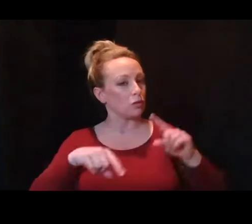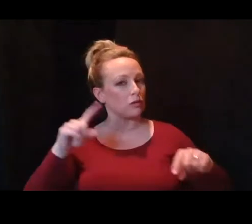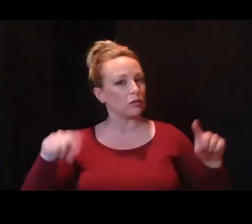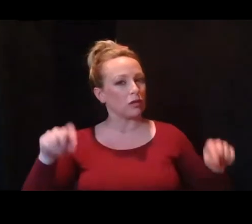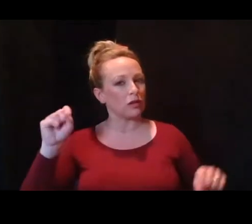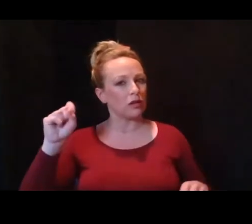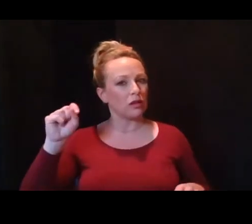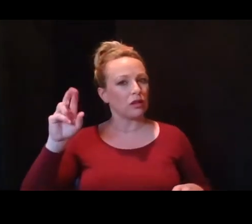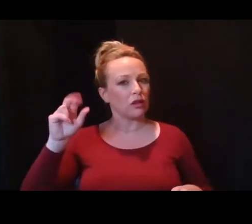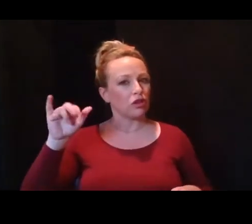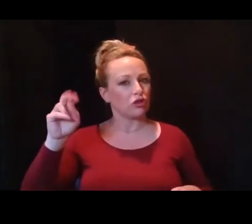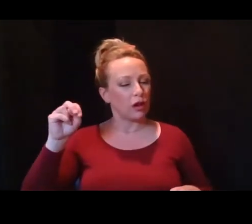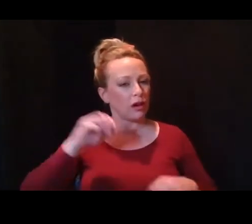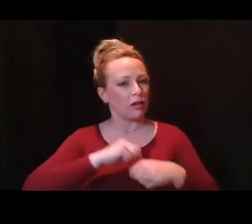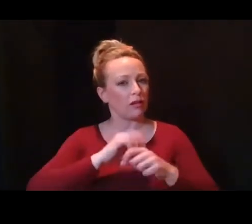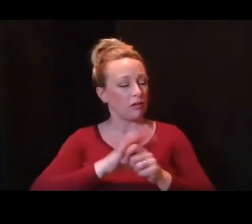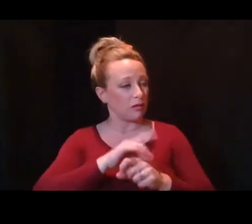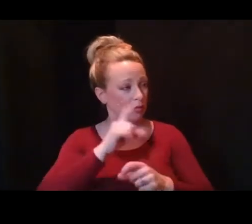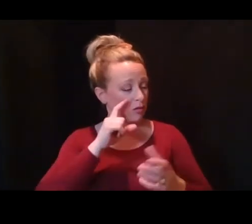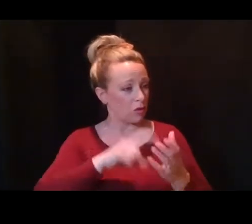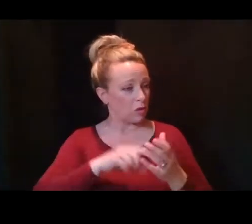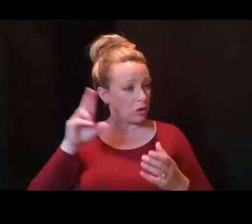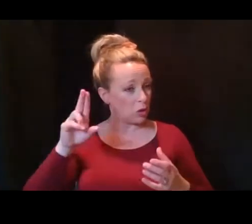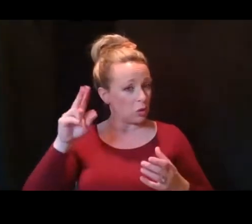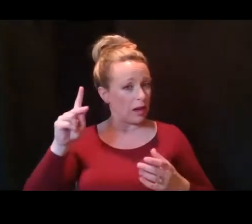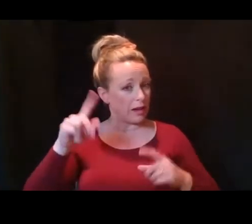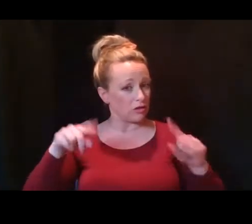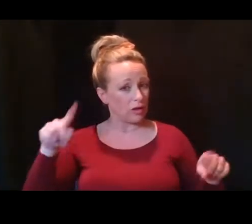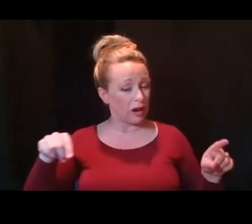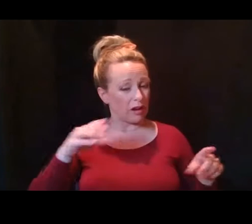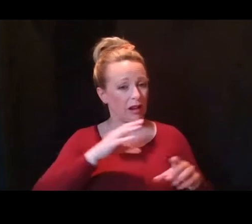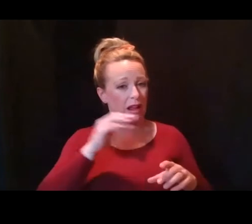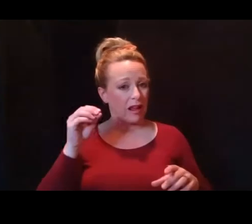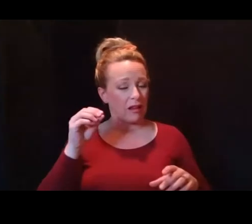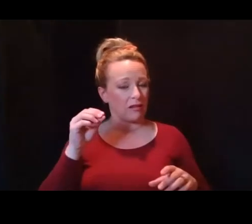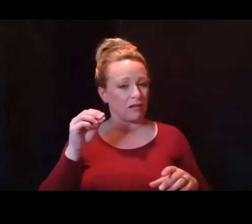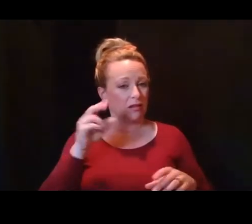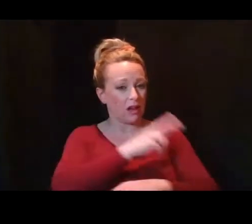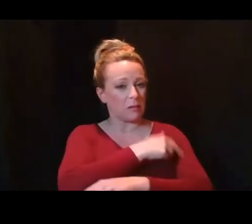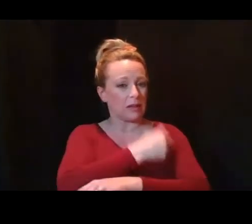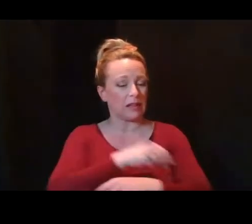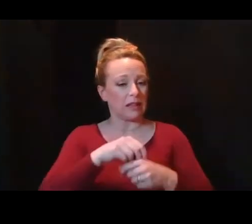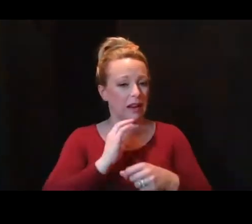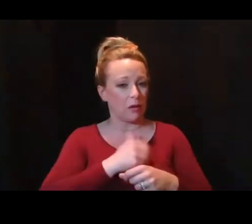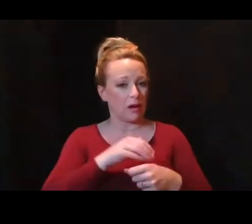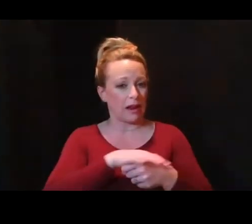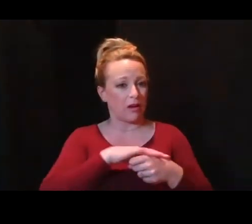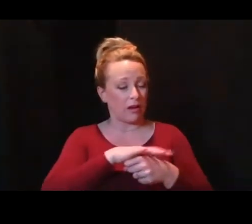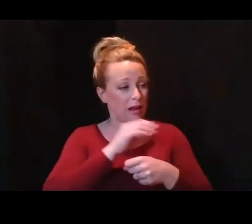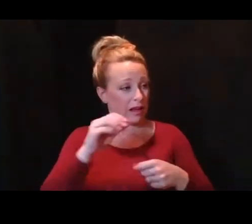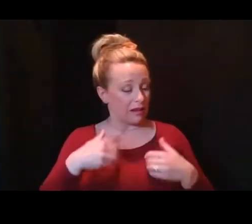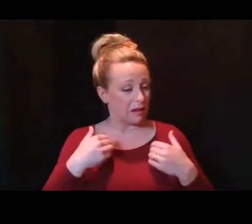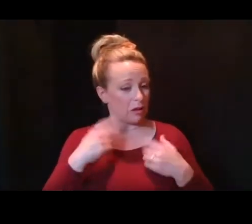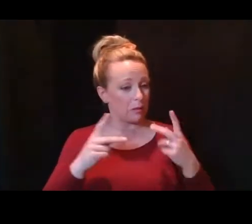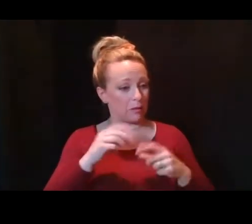relationship between the UK or other variants and the rise of hospitalizations in our area? And can you comment on the fact that younger people in their